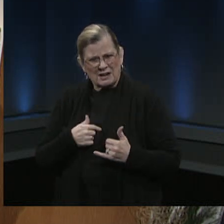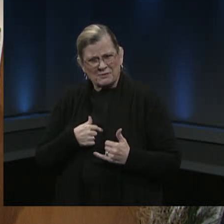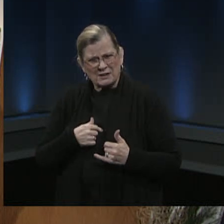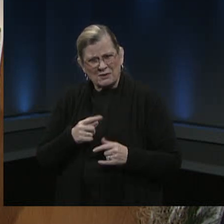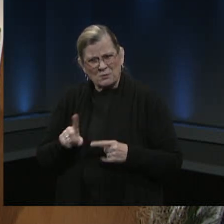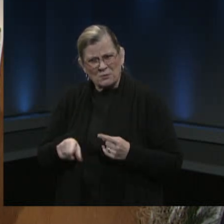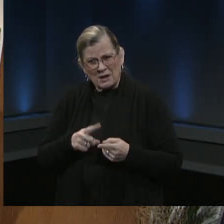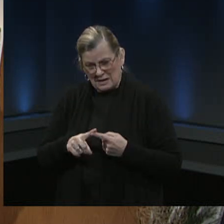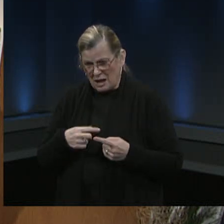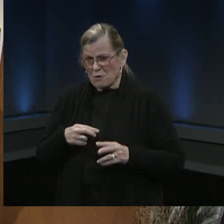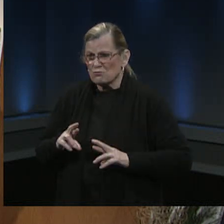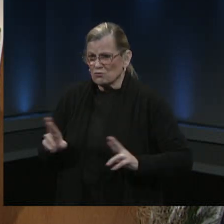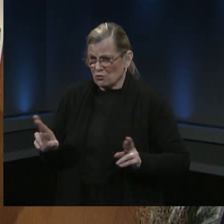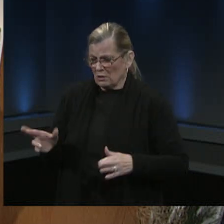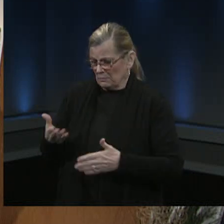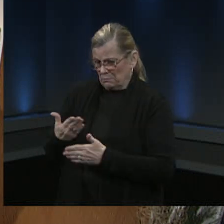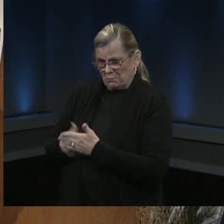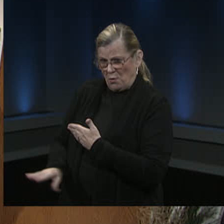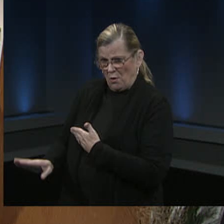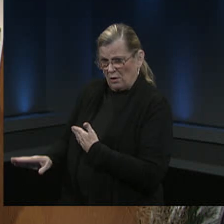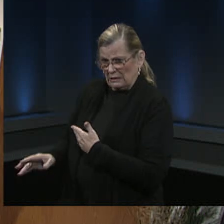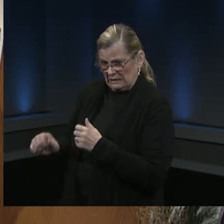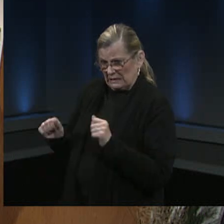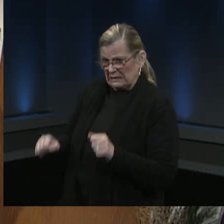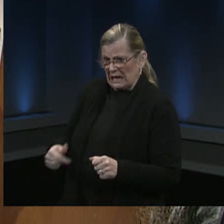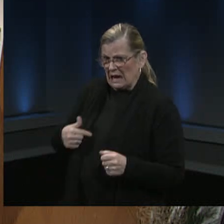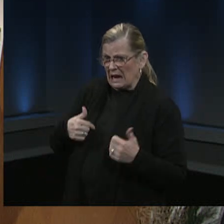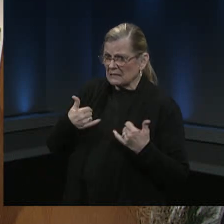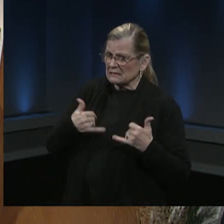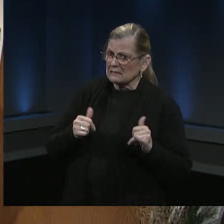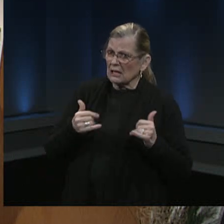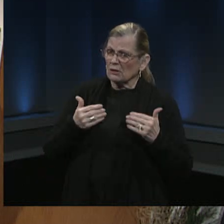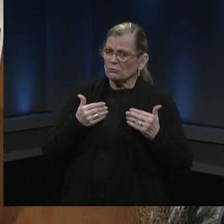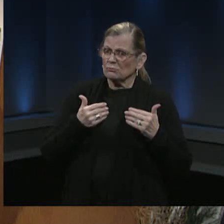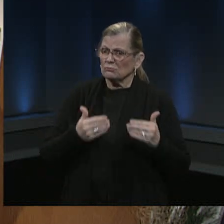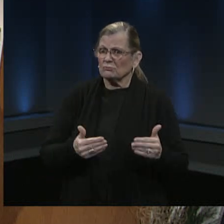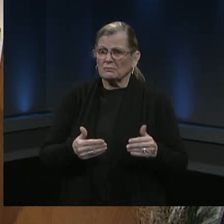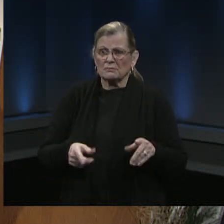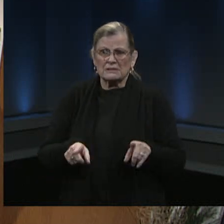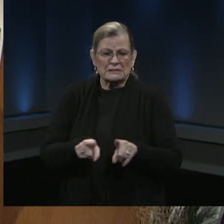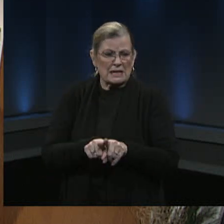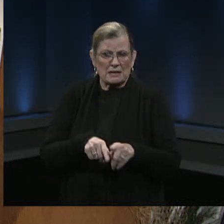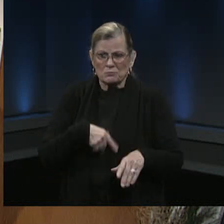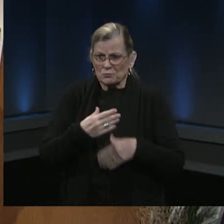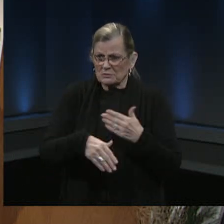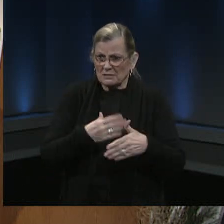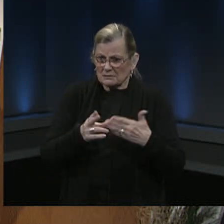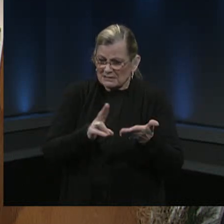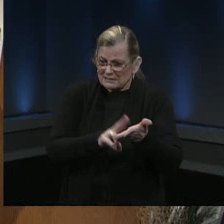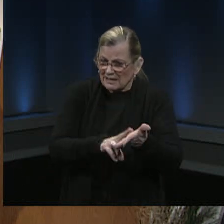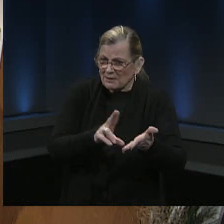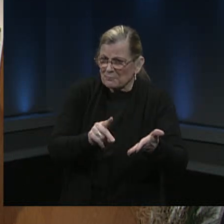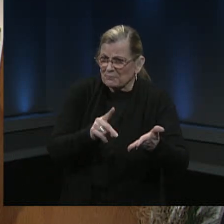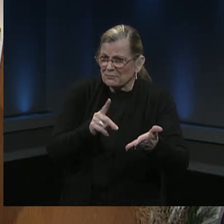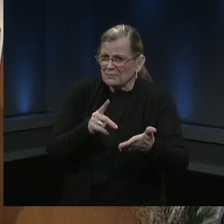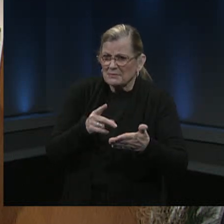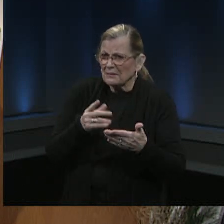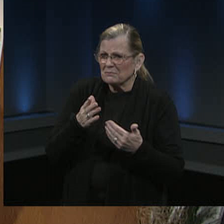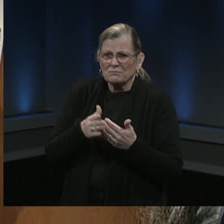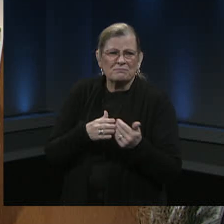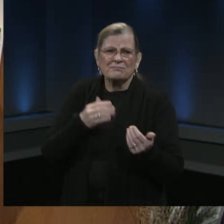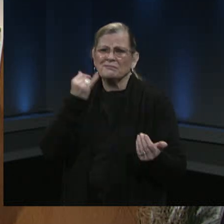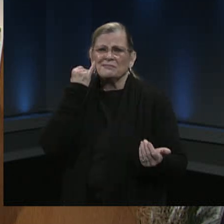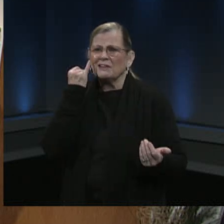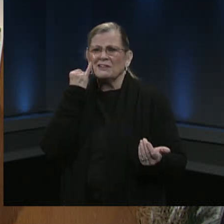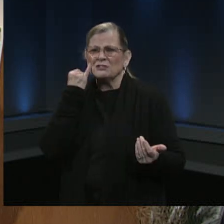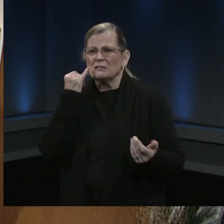will FCPS employees still go through the same procedure and signing up to get the vaccine, even if it's happening, let's say in March